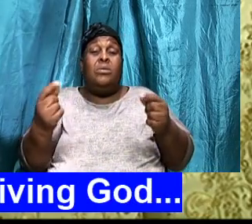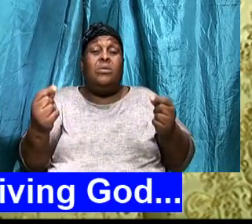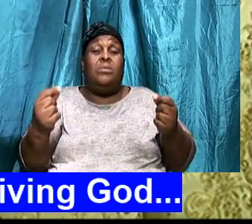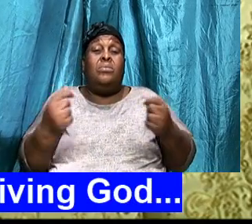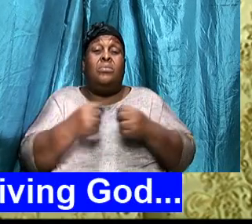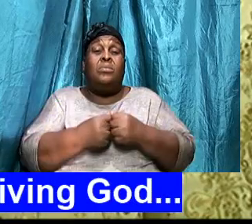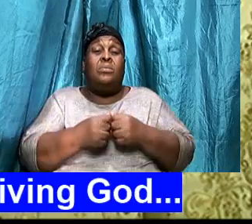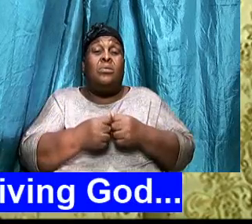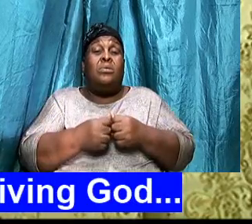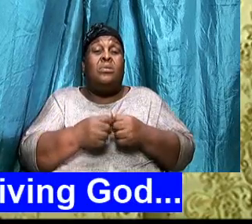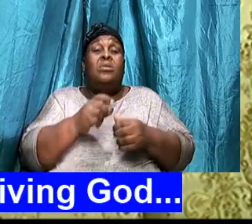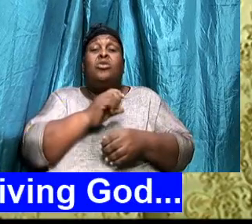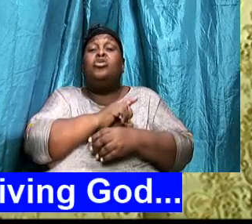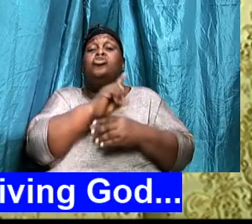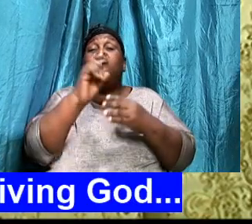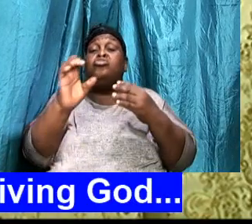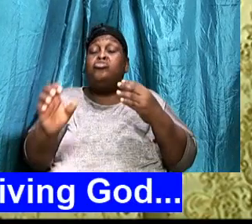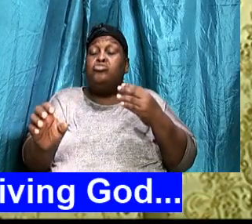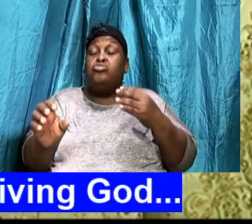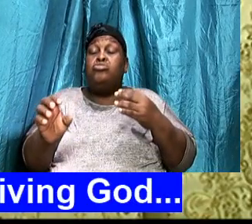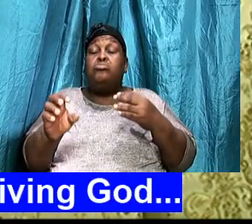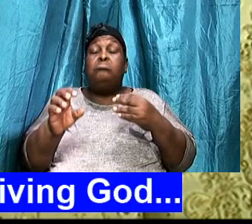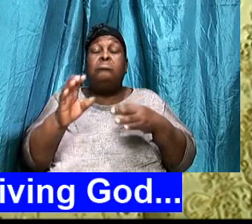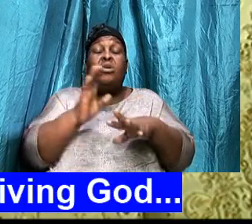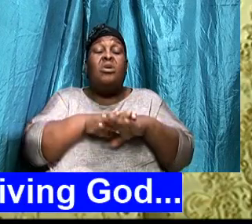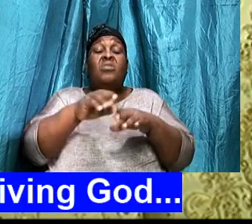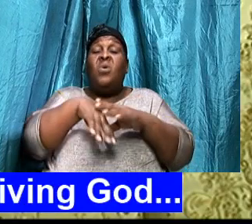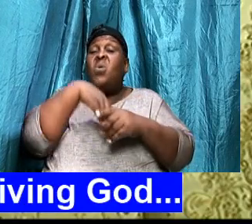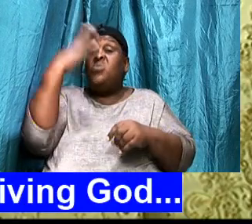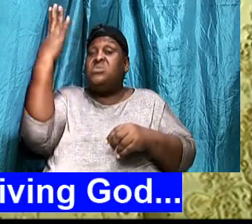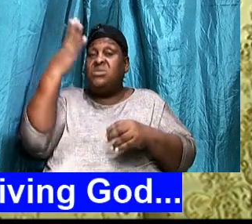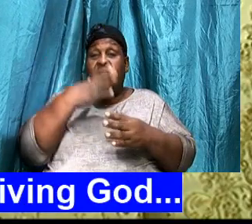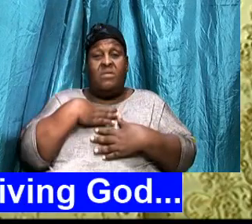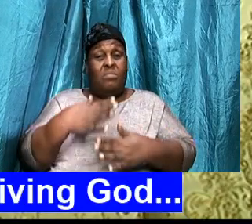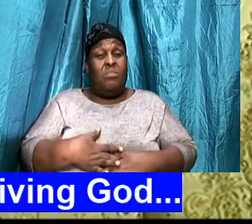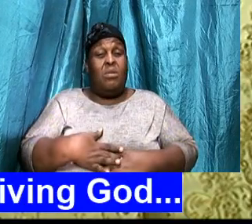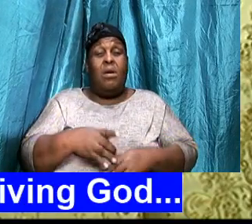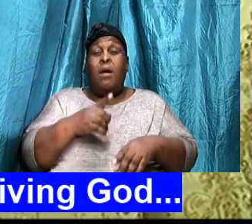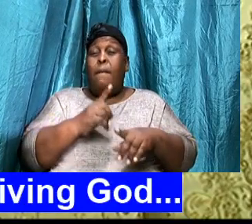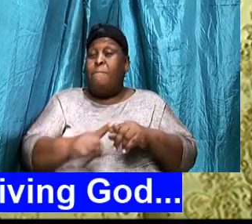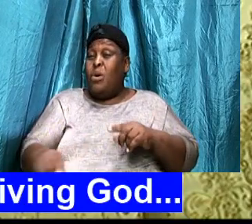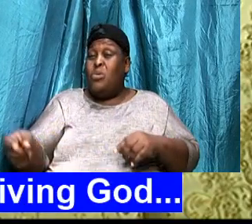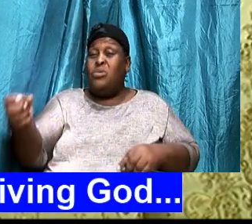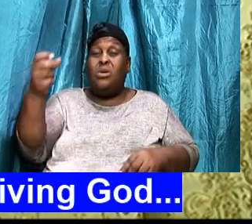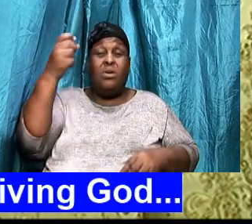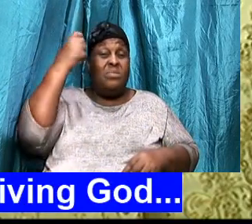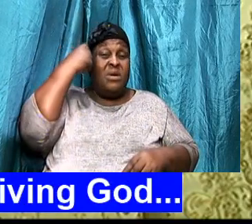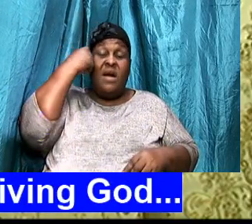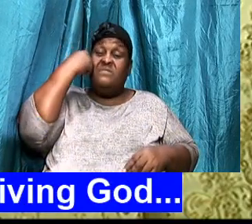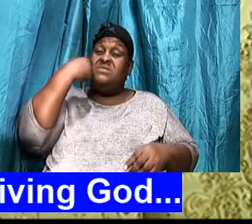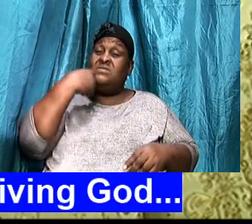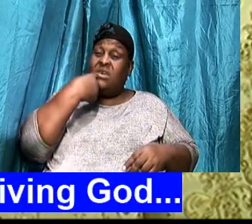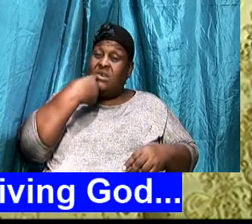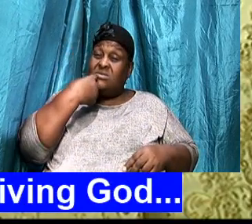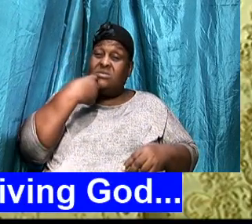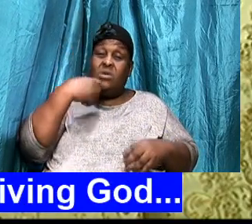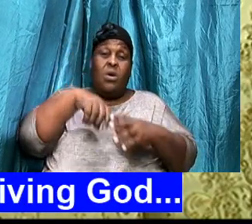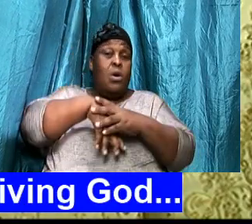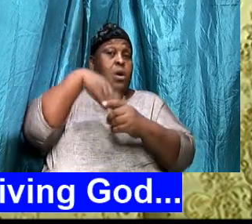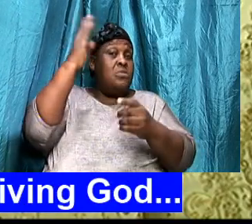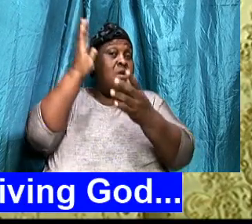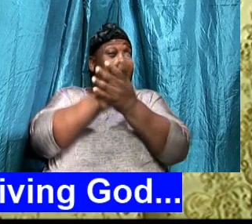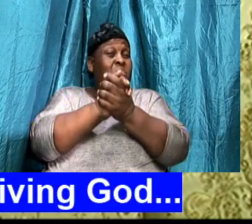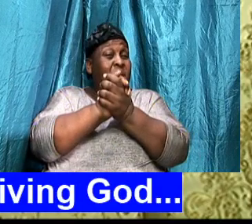Is done on the, Outside of the body, But when we commit, Fornication, That defile the body, Itself,